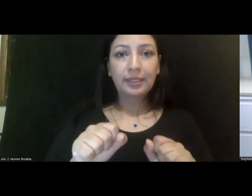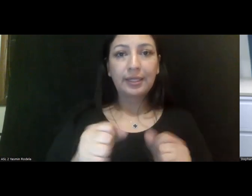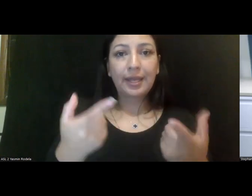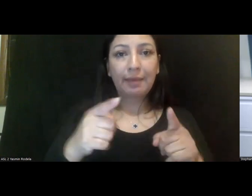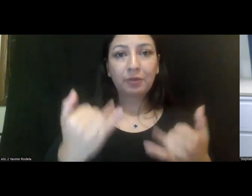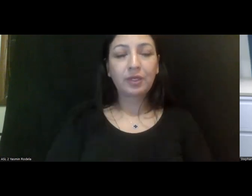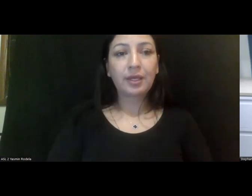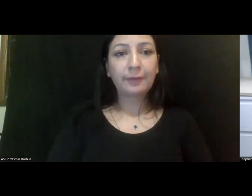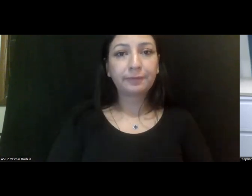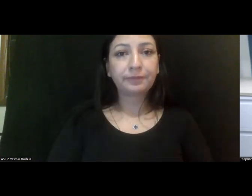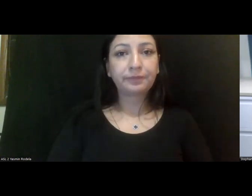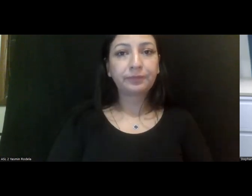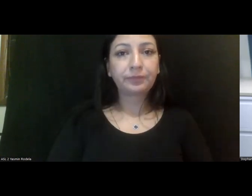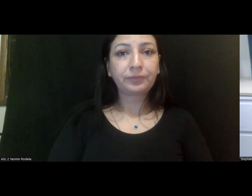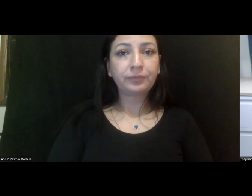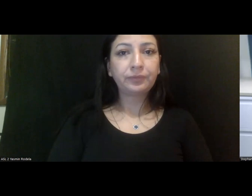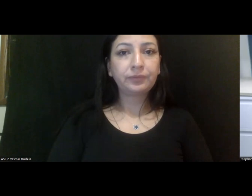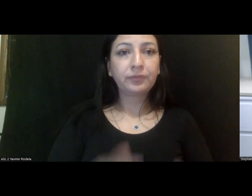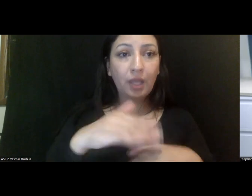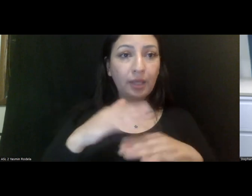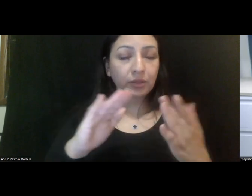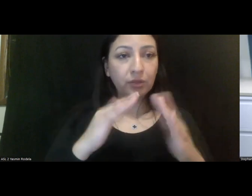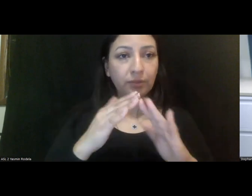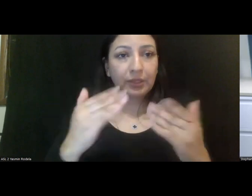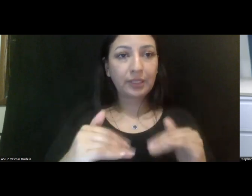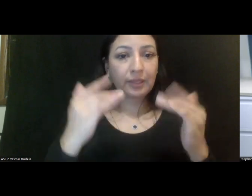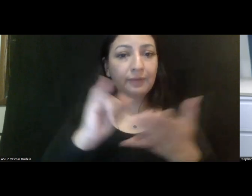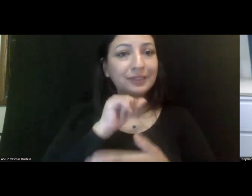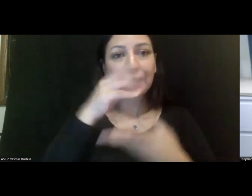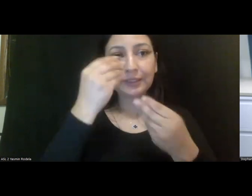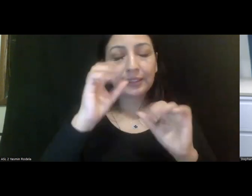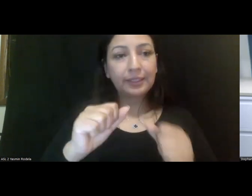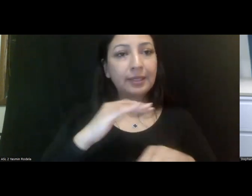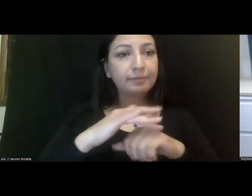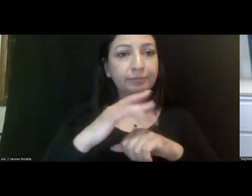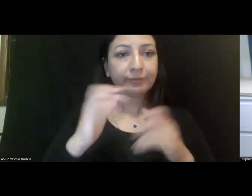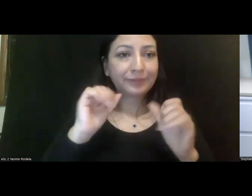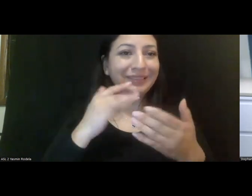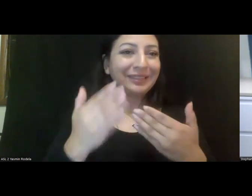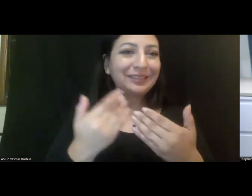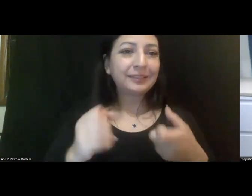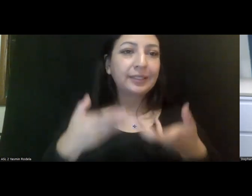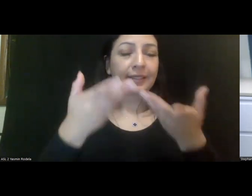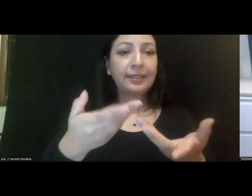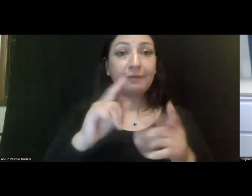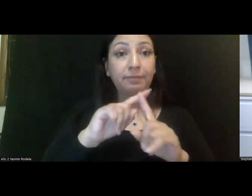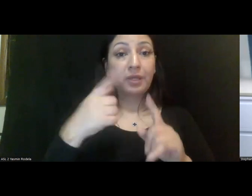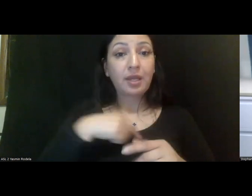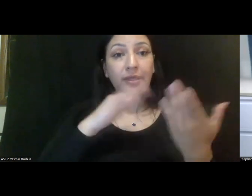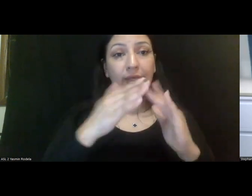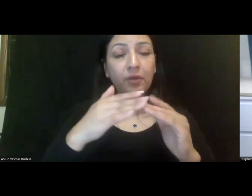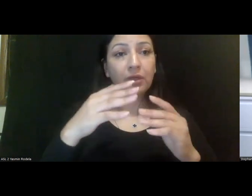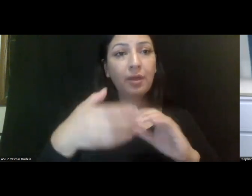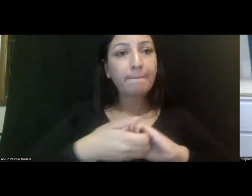now at the community level. It's not data that is available. So I think, um, and I also really think our county partners,